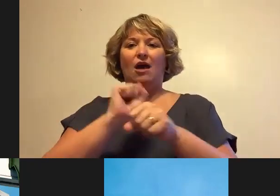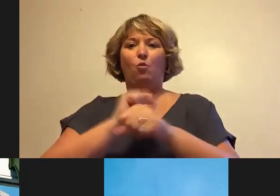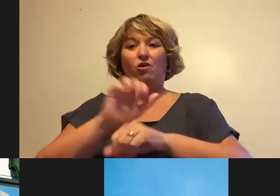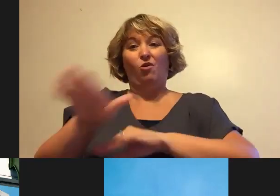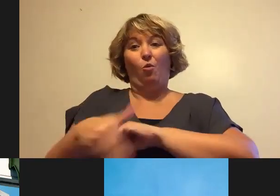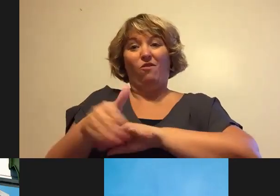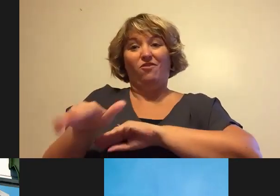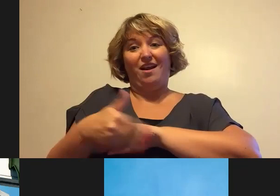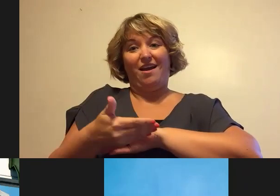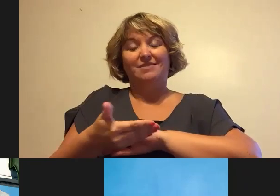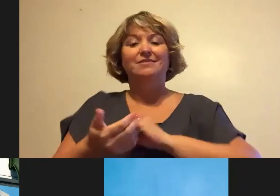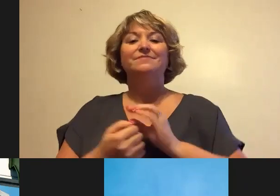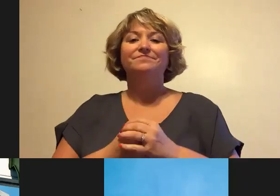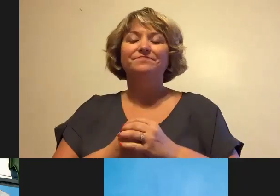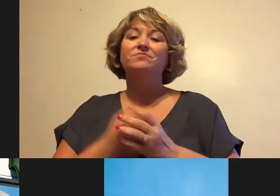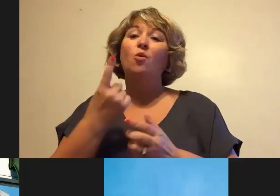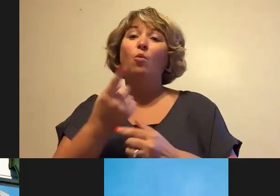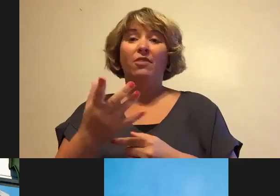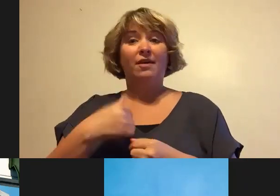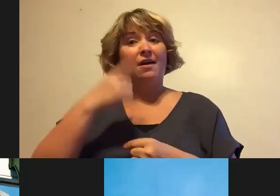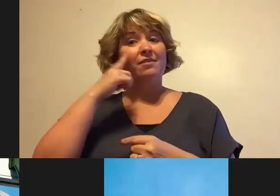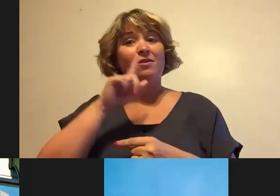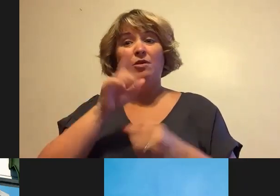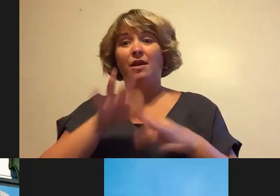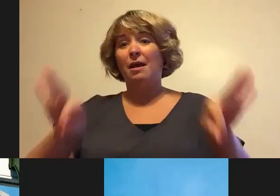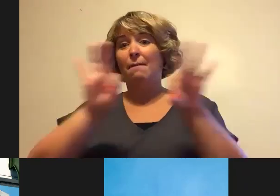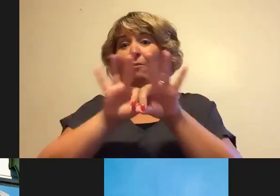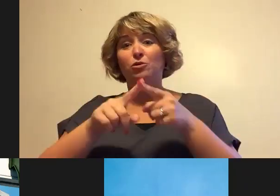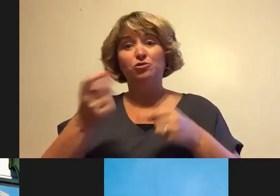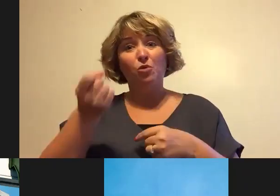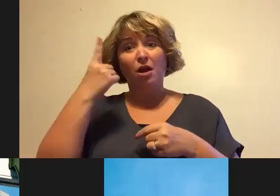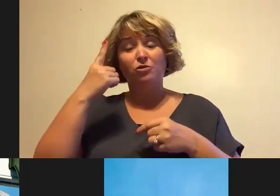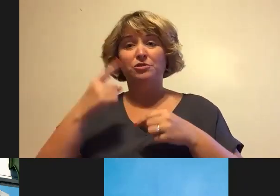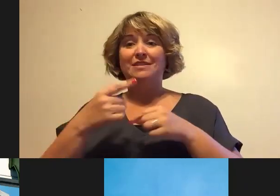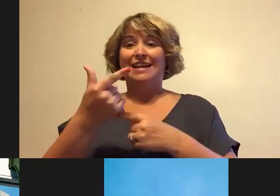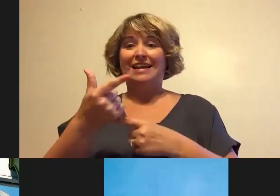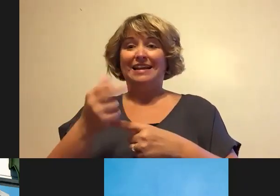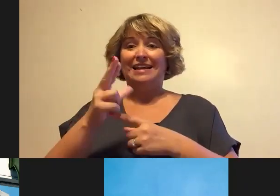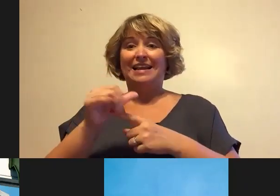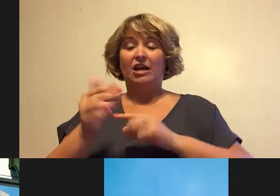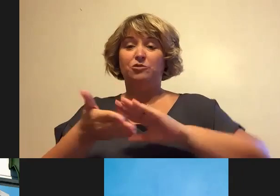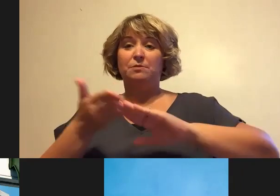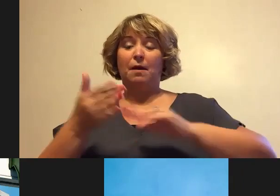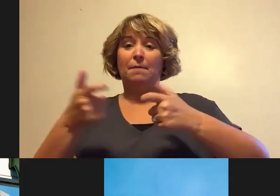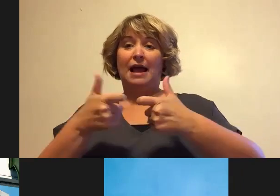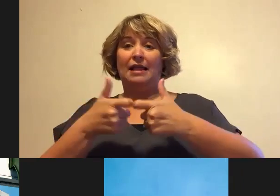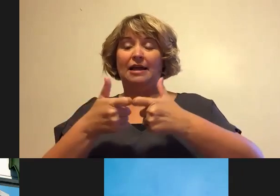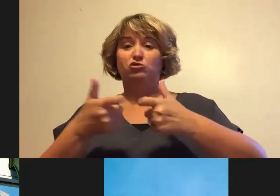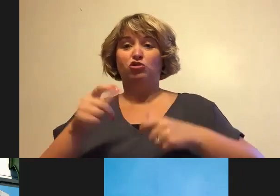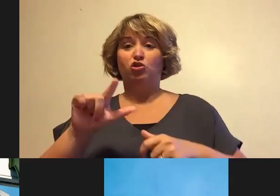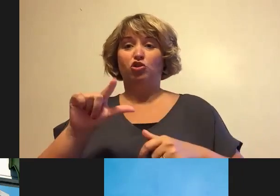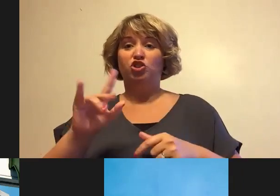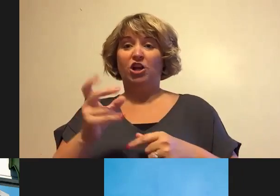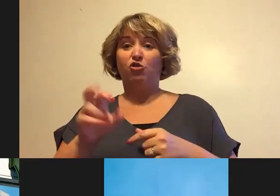is really important to understand, this gantry is powered by an electrical generator, and the actual noise